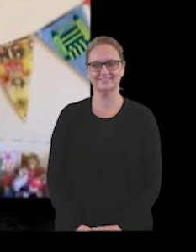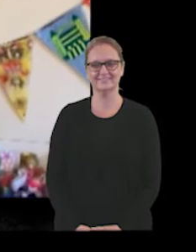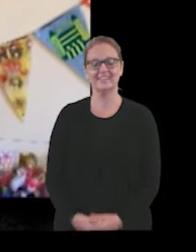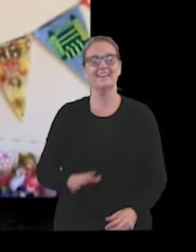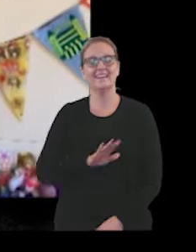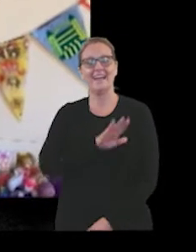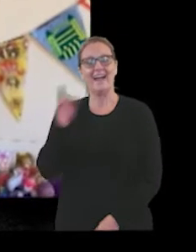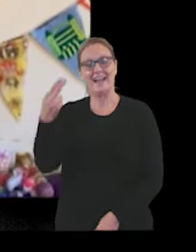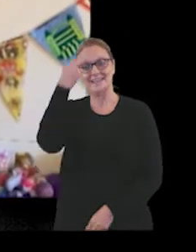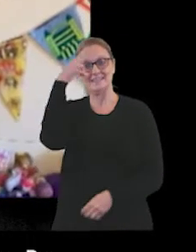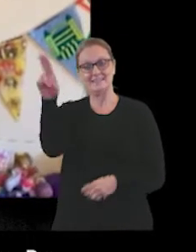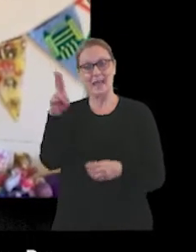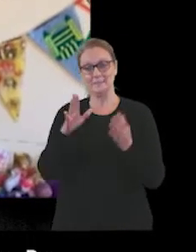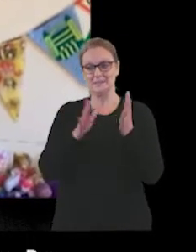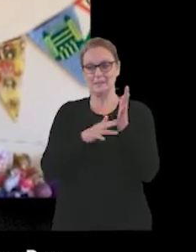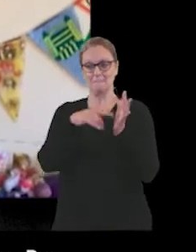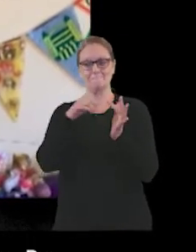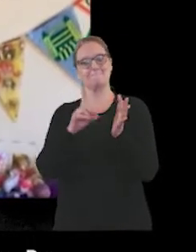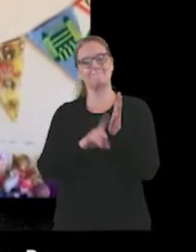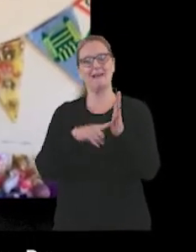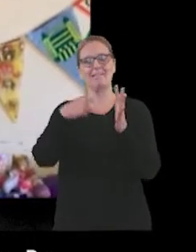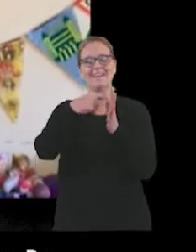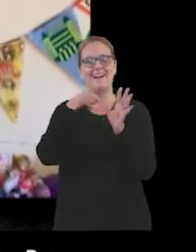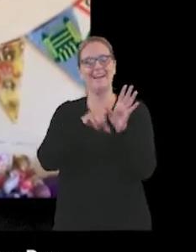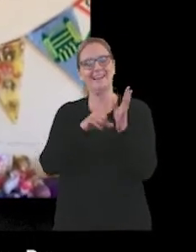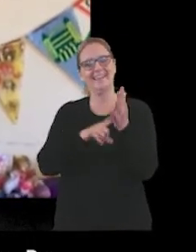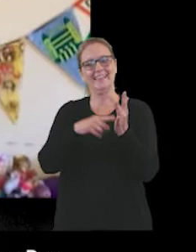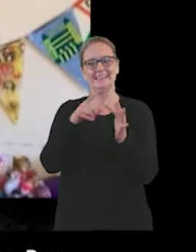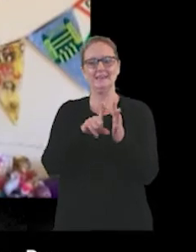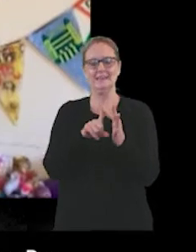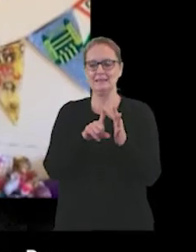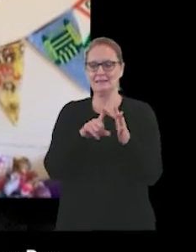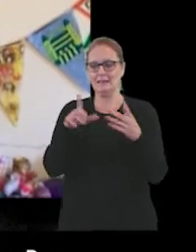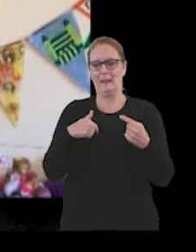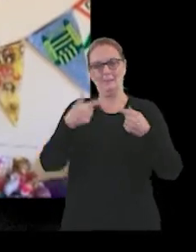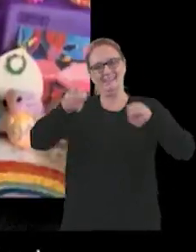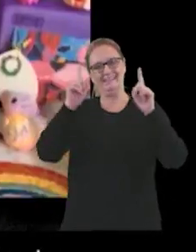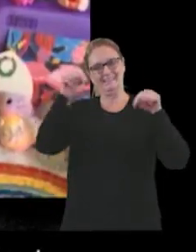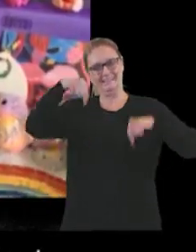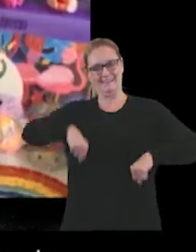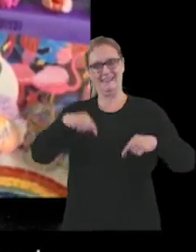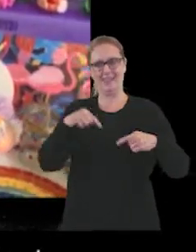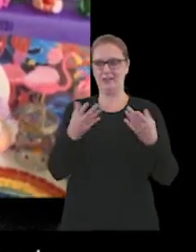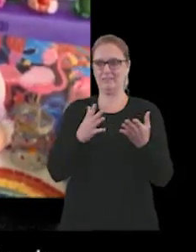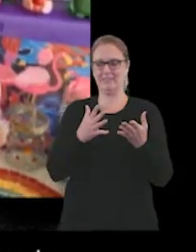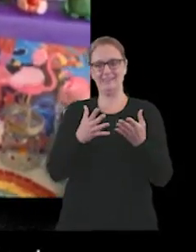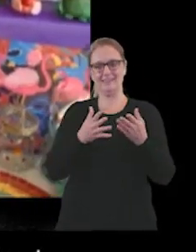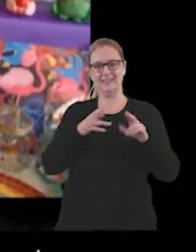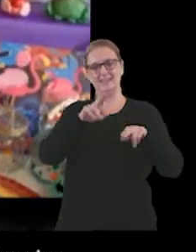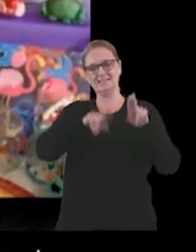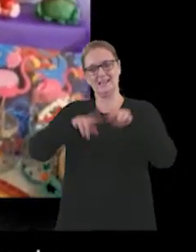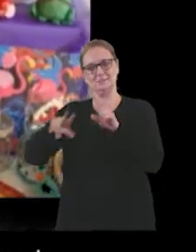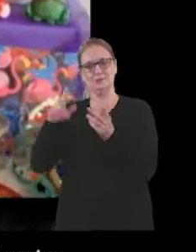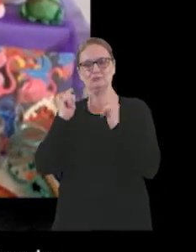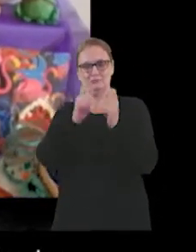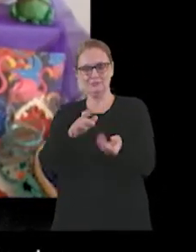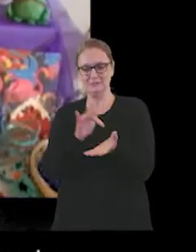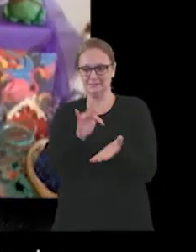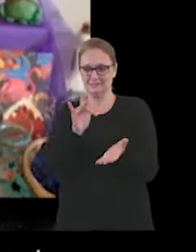Hi, my name's Mel Kiley, I'm the Team Leader at Horizon Day Assessment and Treatment Unit. Two weeks ago, it was